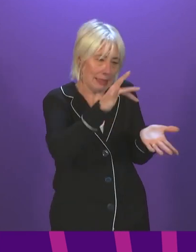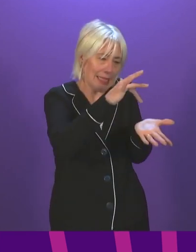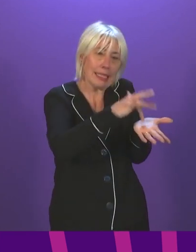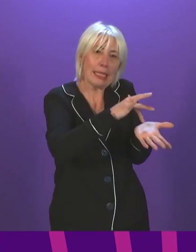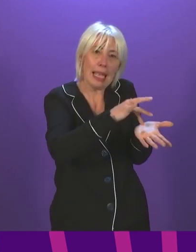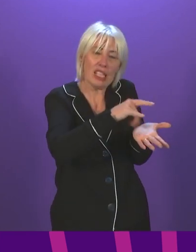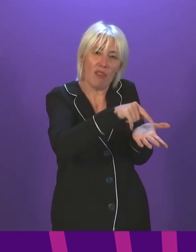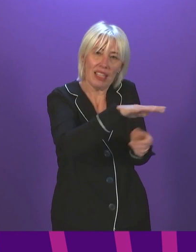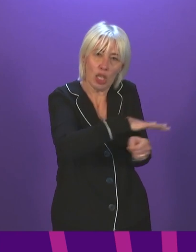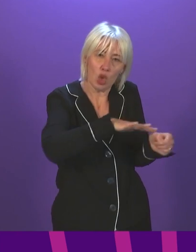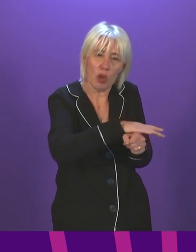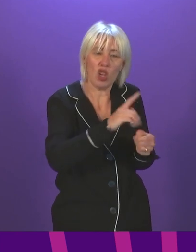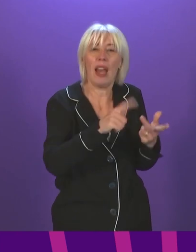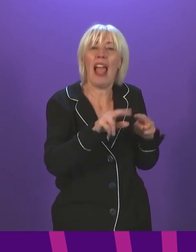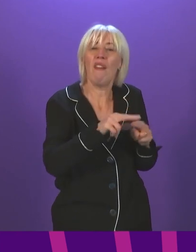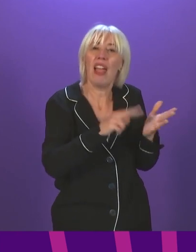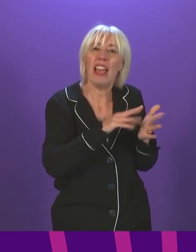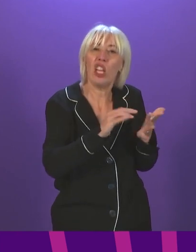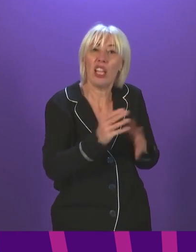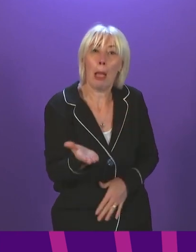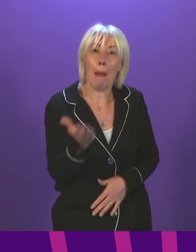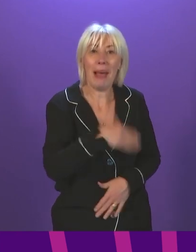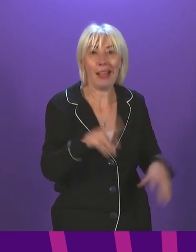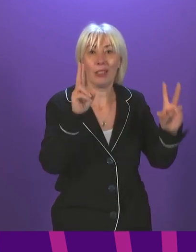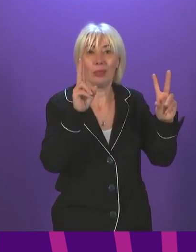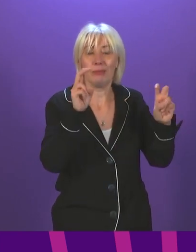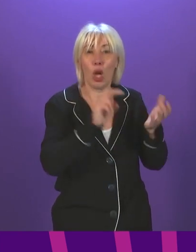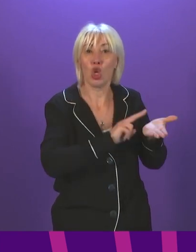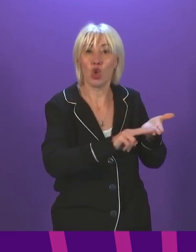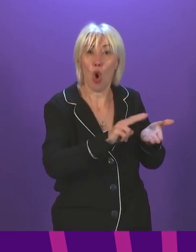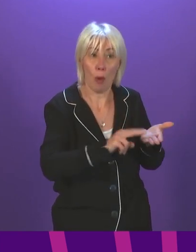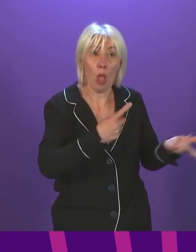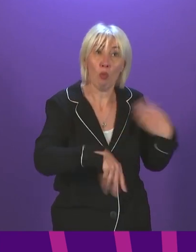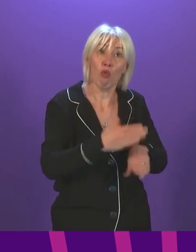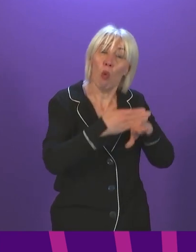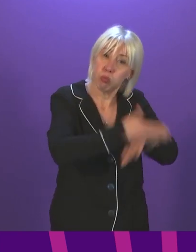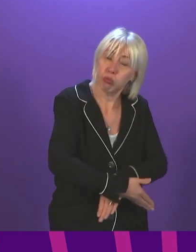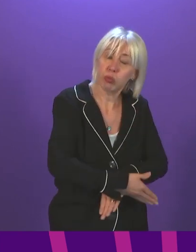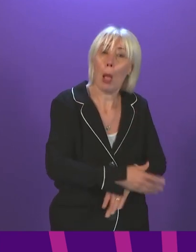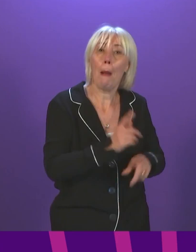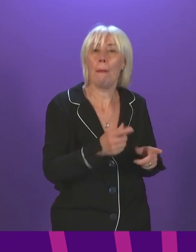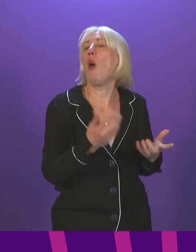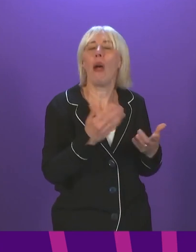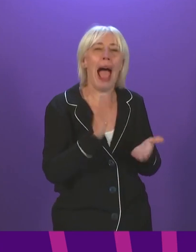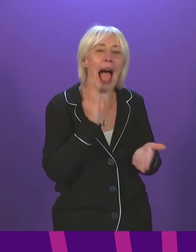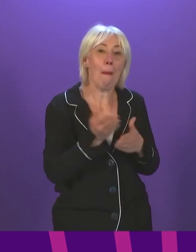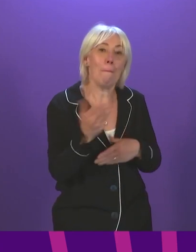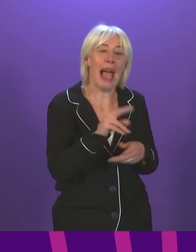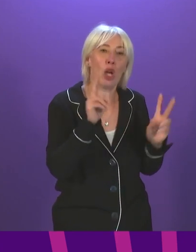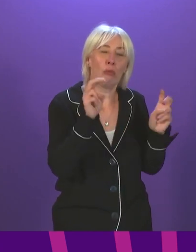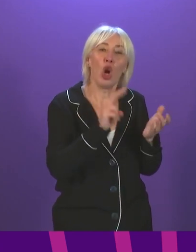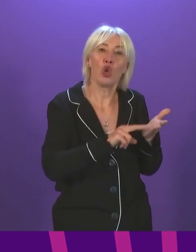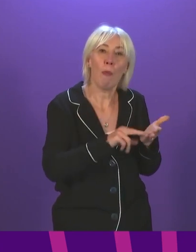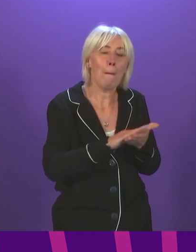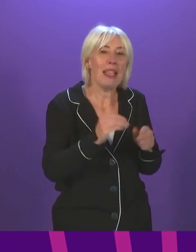this. If we are to get our NHS back to normal, which everybody is working hard to do, we need to get COVID cases coming